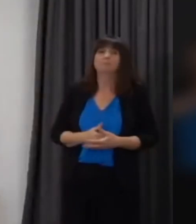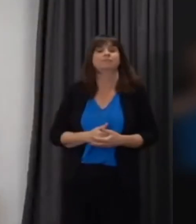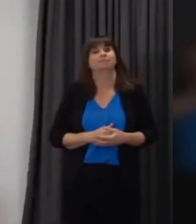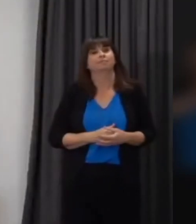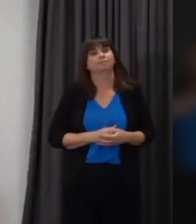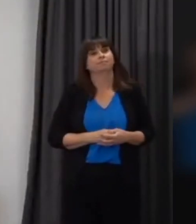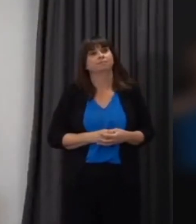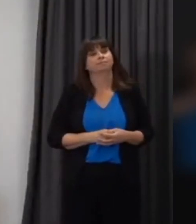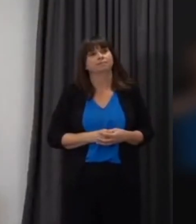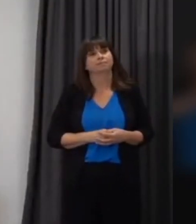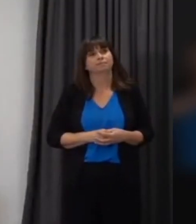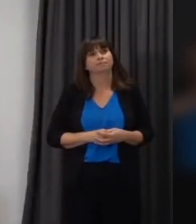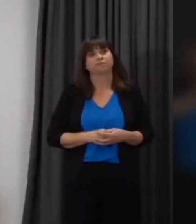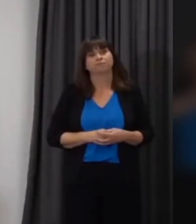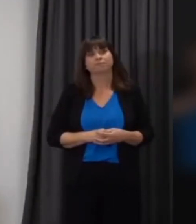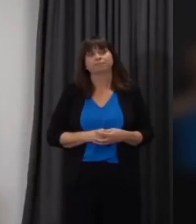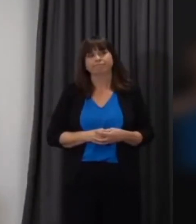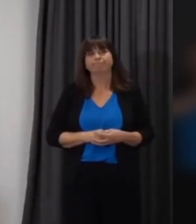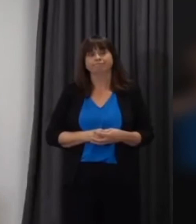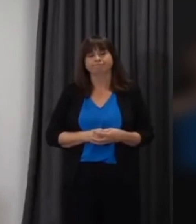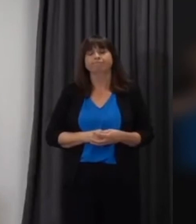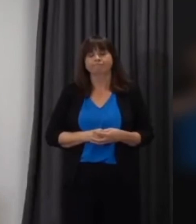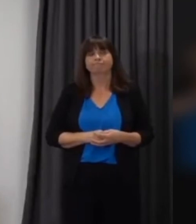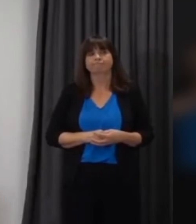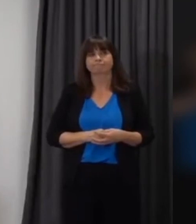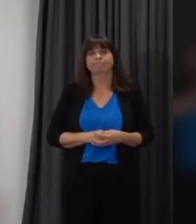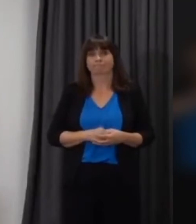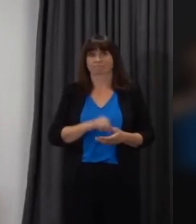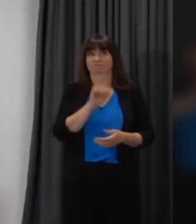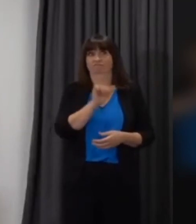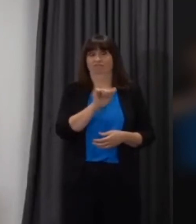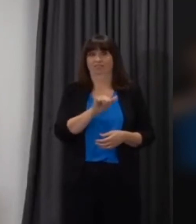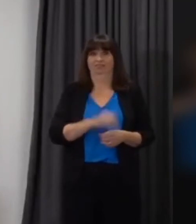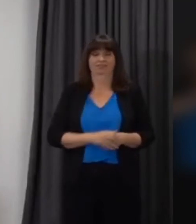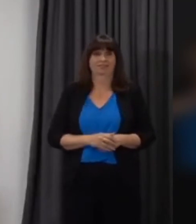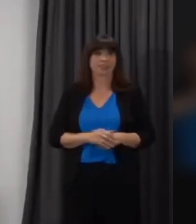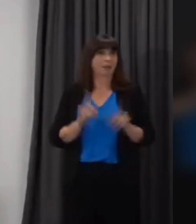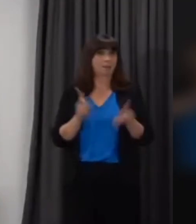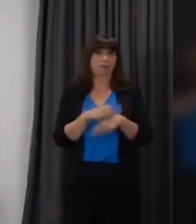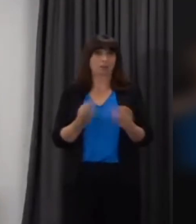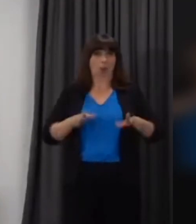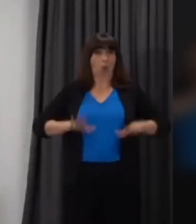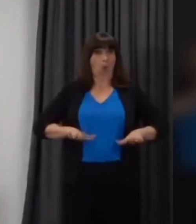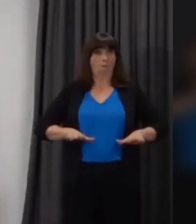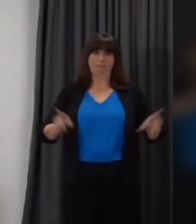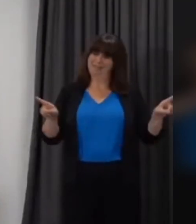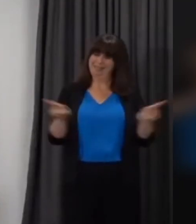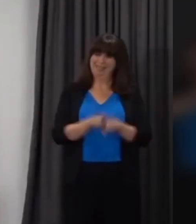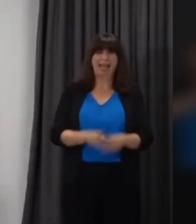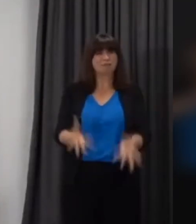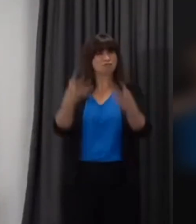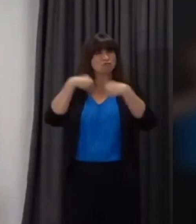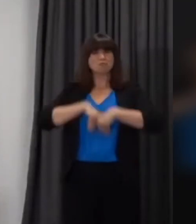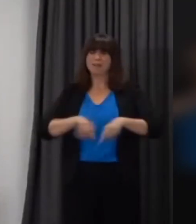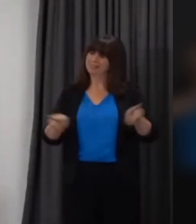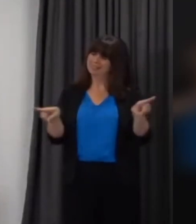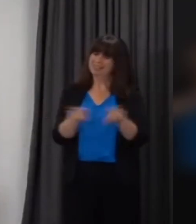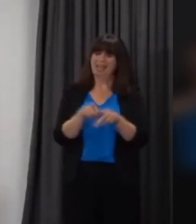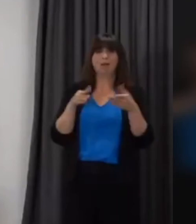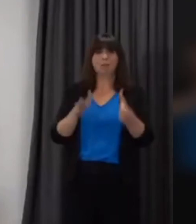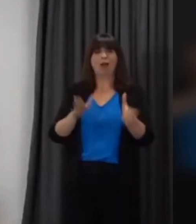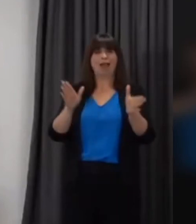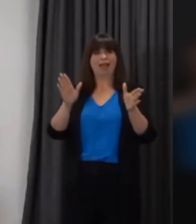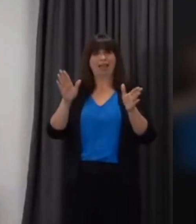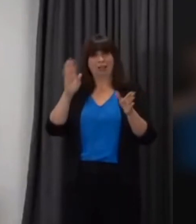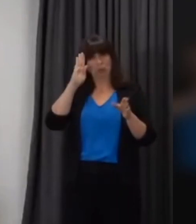can i say i absolutely accept that we cannot replicate in a kitchen the experience that a child has uh within uh the classroom